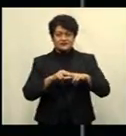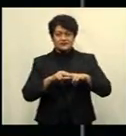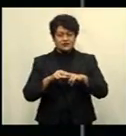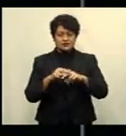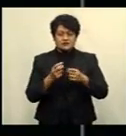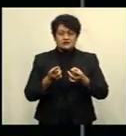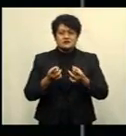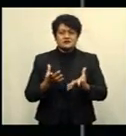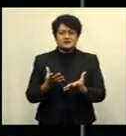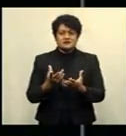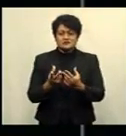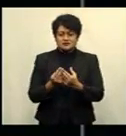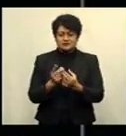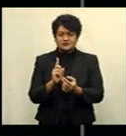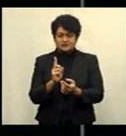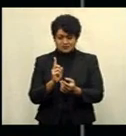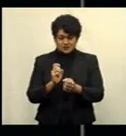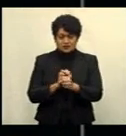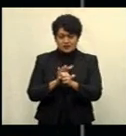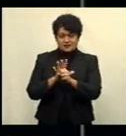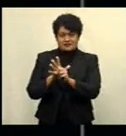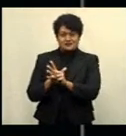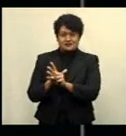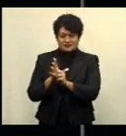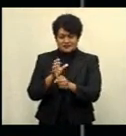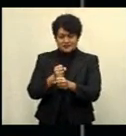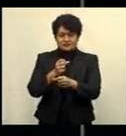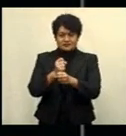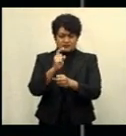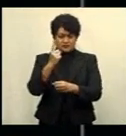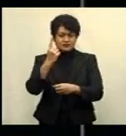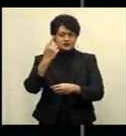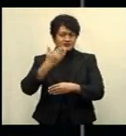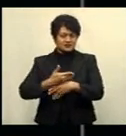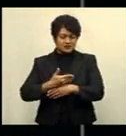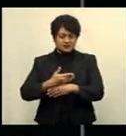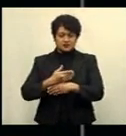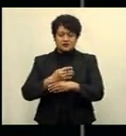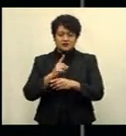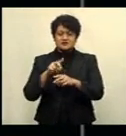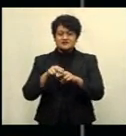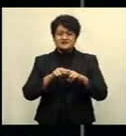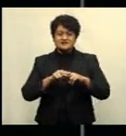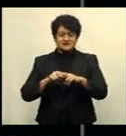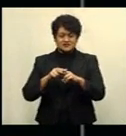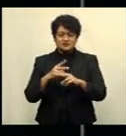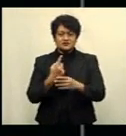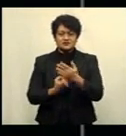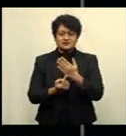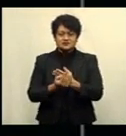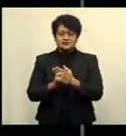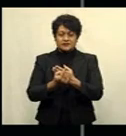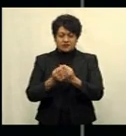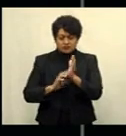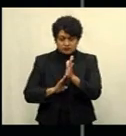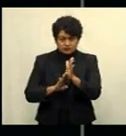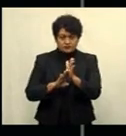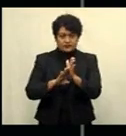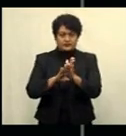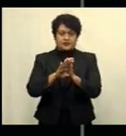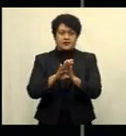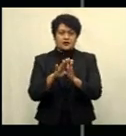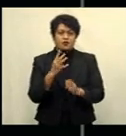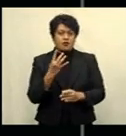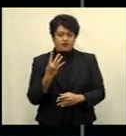off with our COVID-19 coverage tonight as Fiji continues to grapple with the increase in cases with today's figures standing